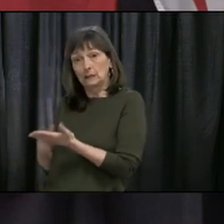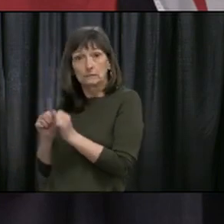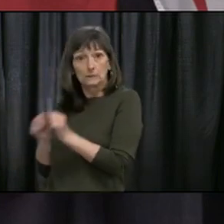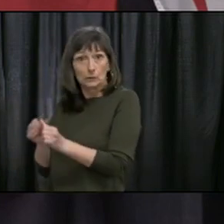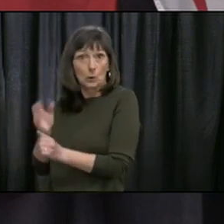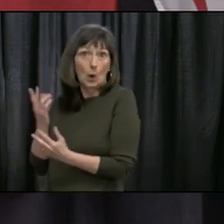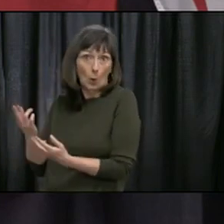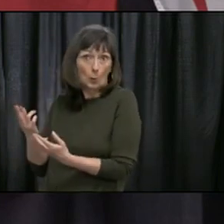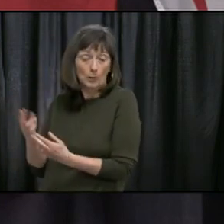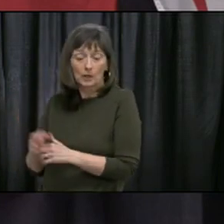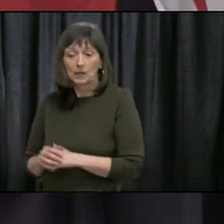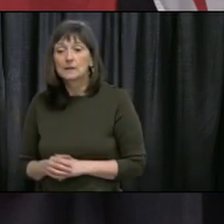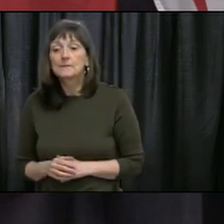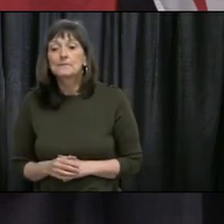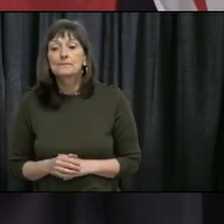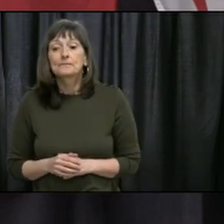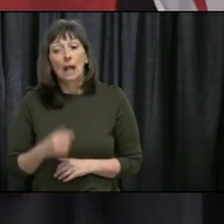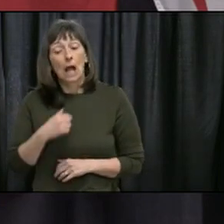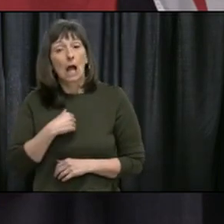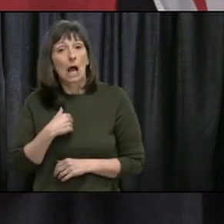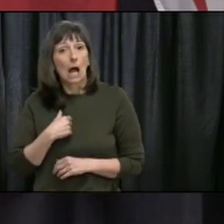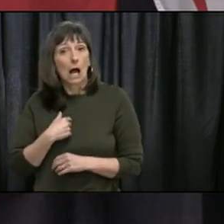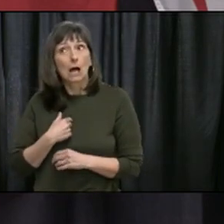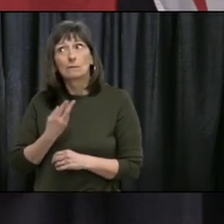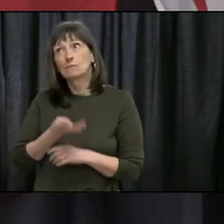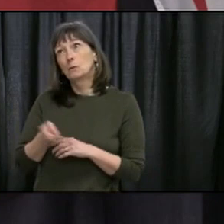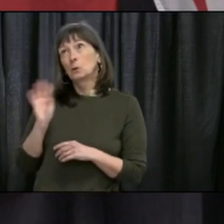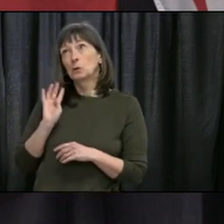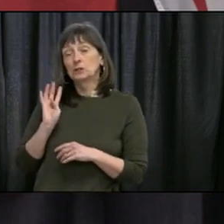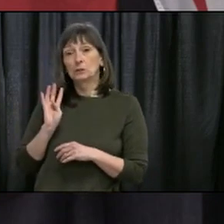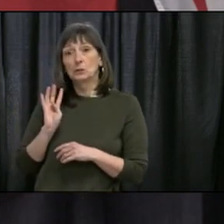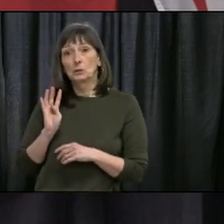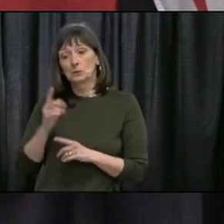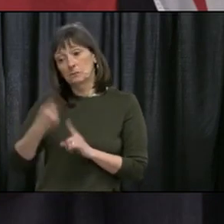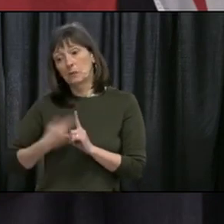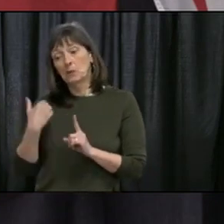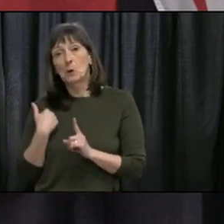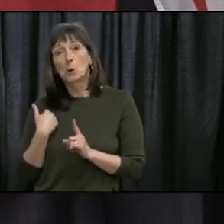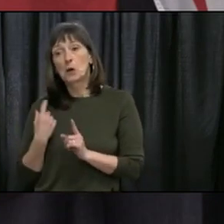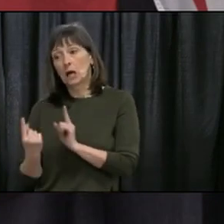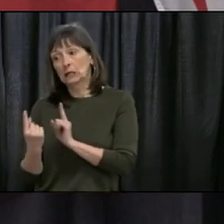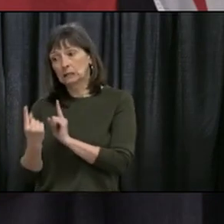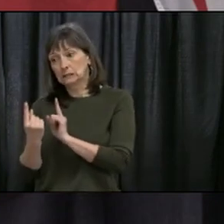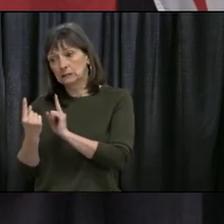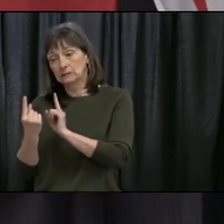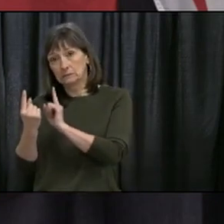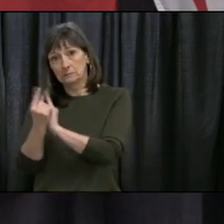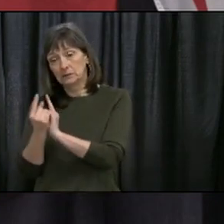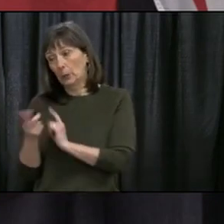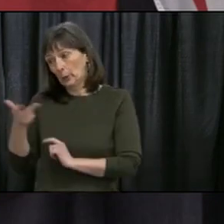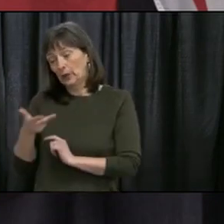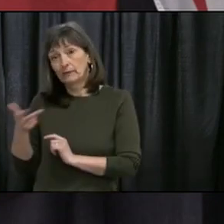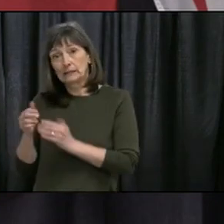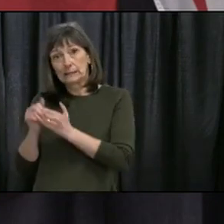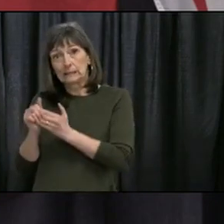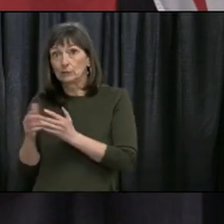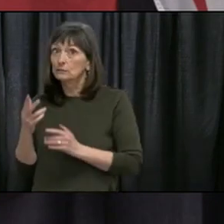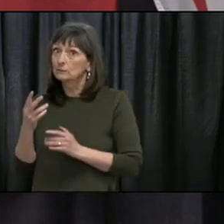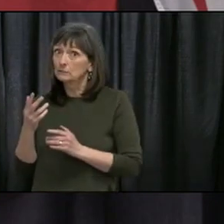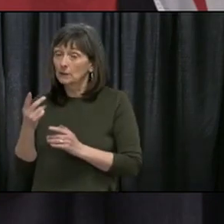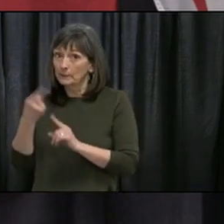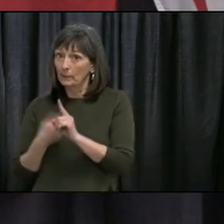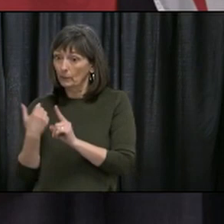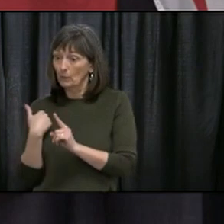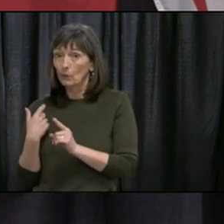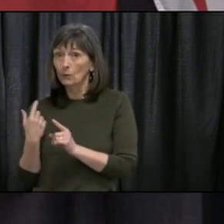did meet with the leader of the official opposition, Mr. Crosby, and leader of the third party, Ms. Alison Coffin. This was four weeks